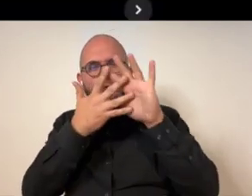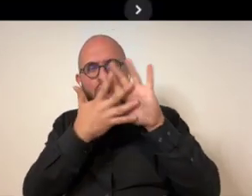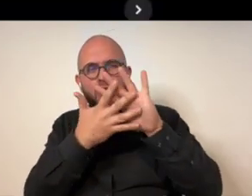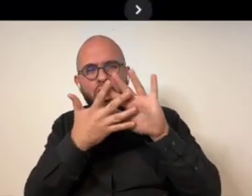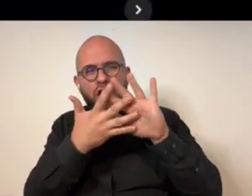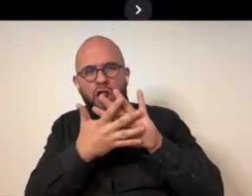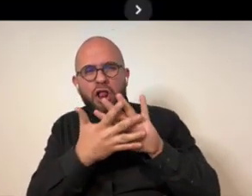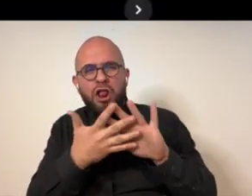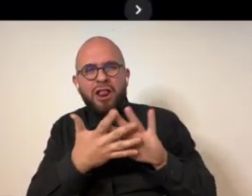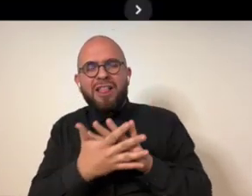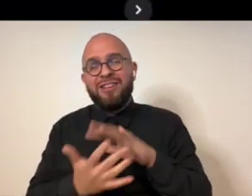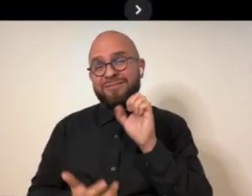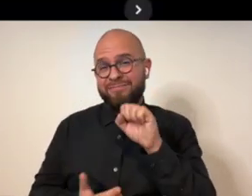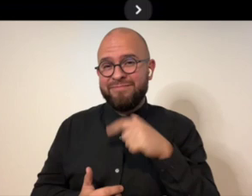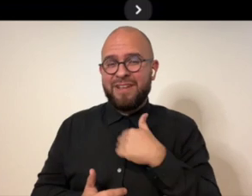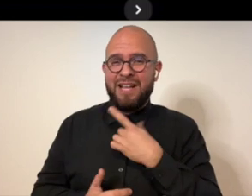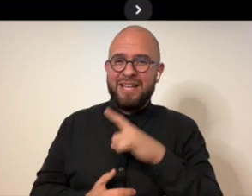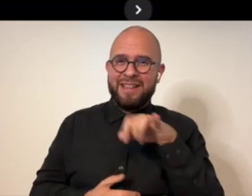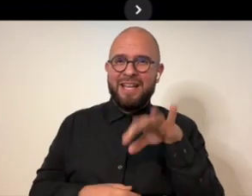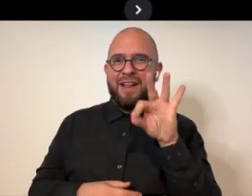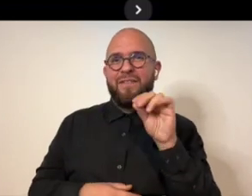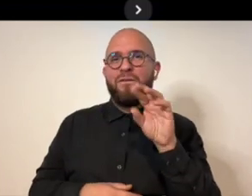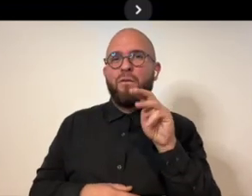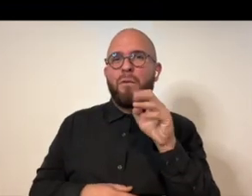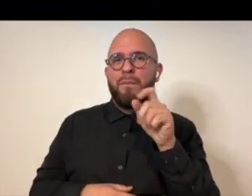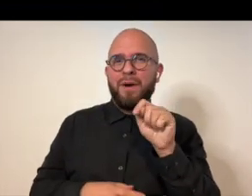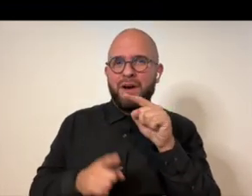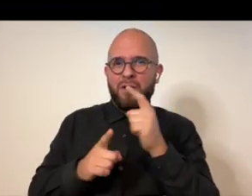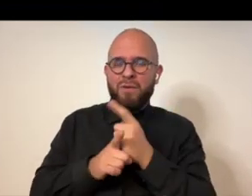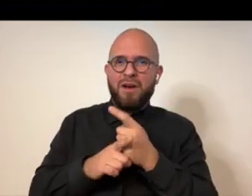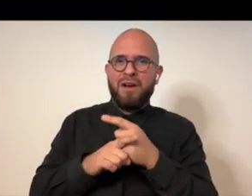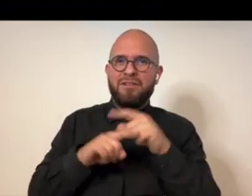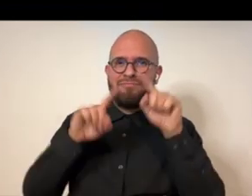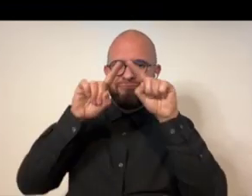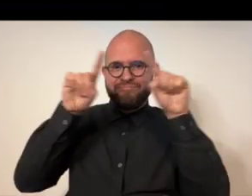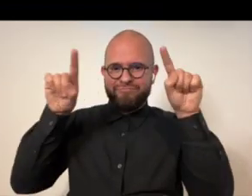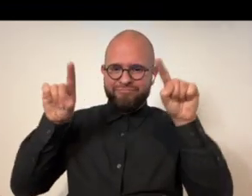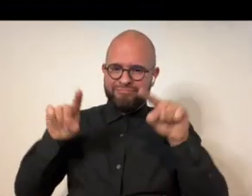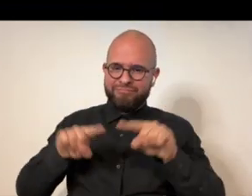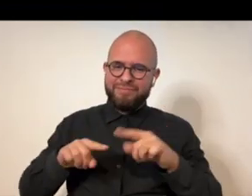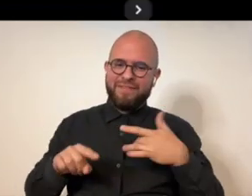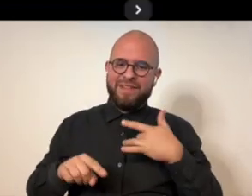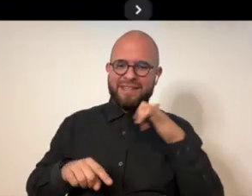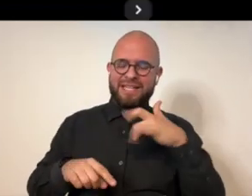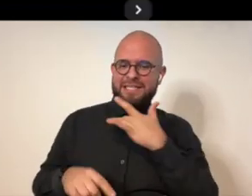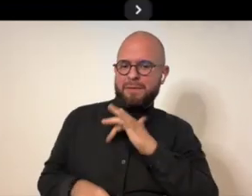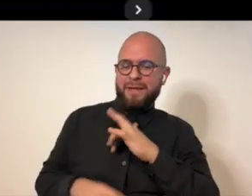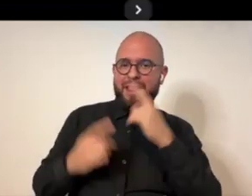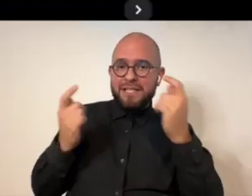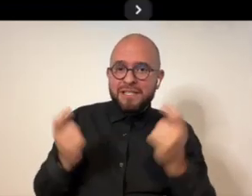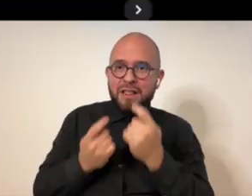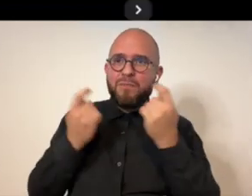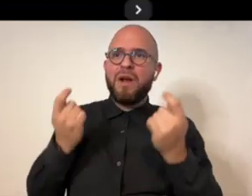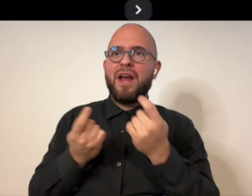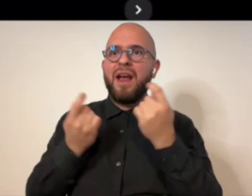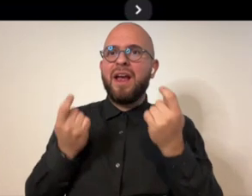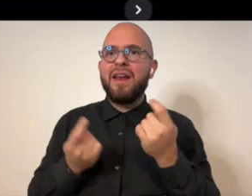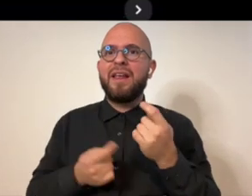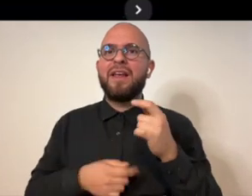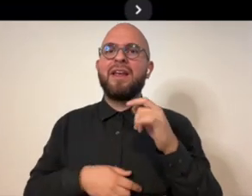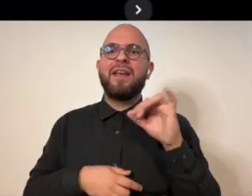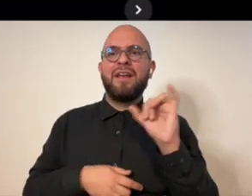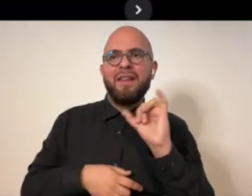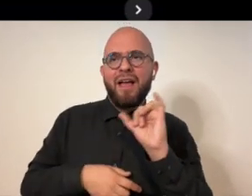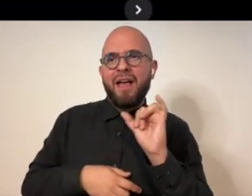almost pixelated yeah this one i love the format of the pennant as this thing that's used for celebrating